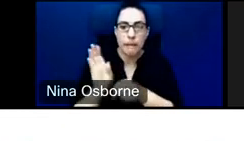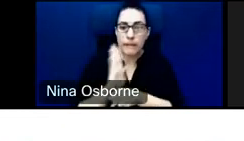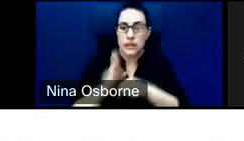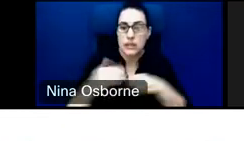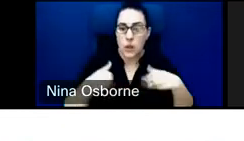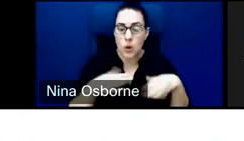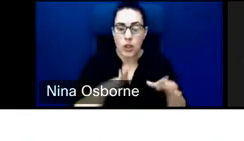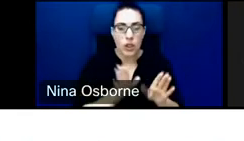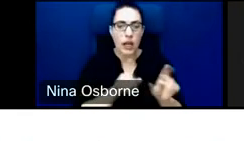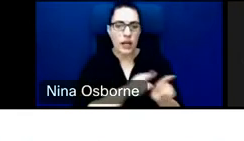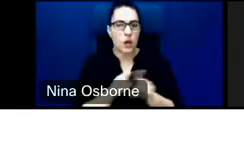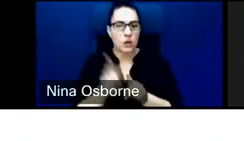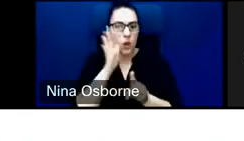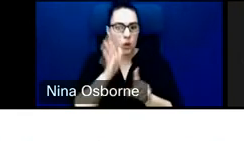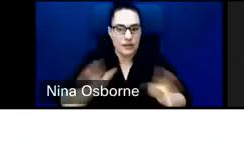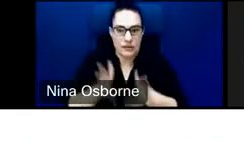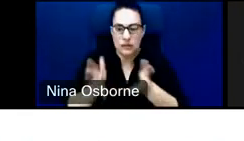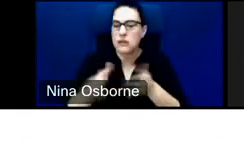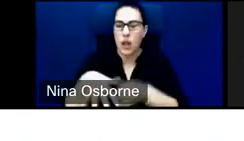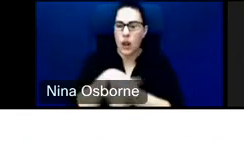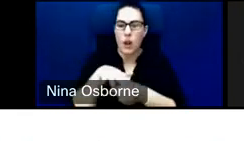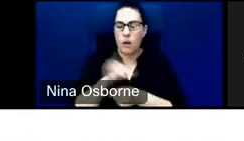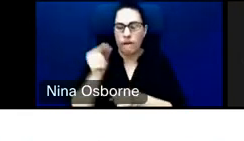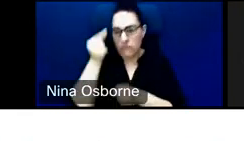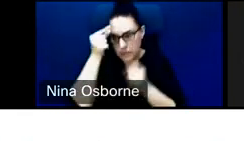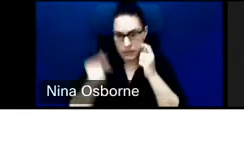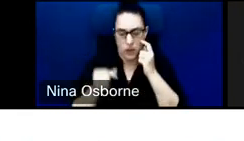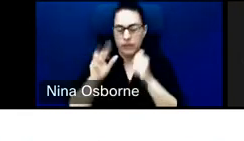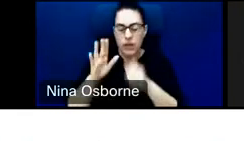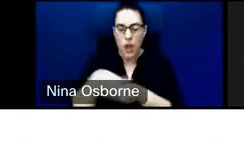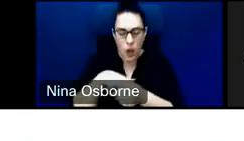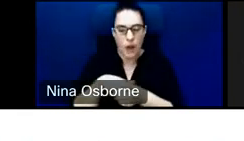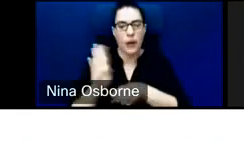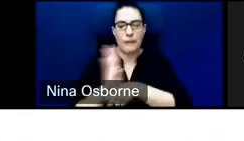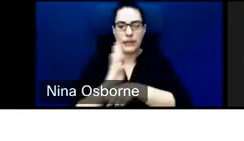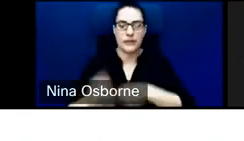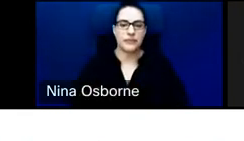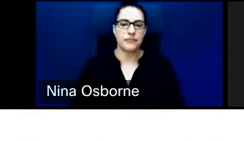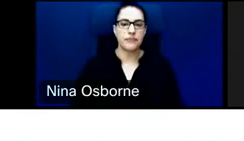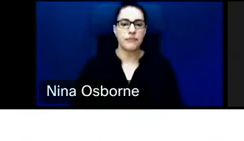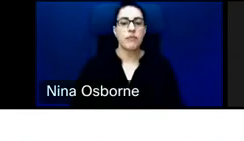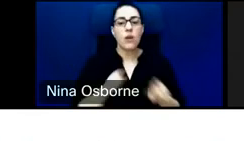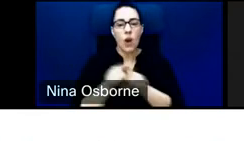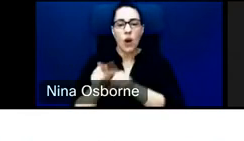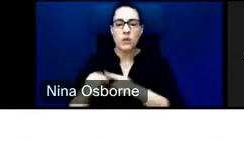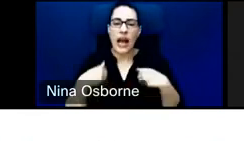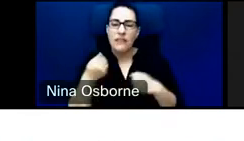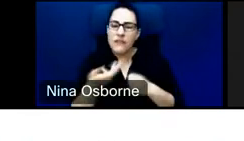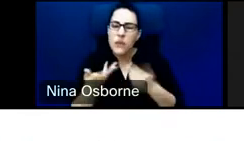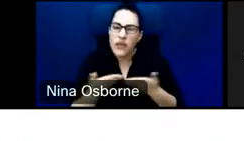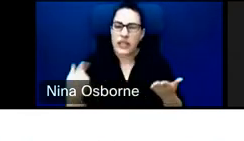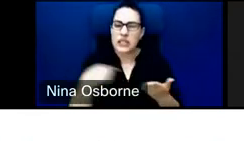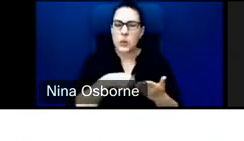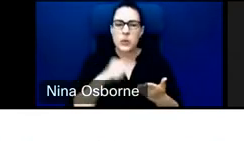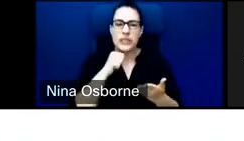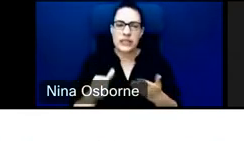economy. Then we have a couple of new products that we didn't have before. I would say equity investments and investment funds fall into that